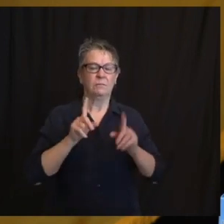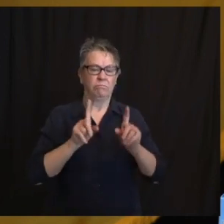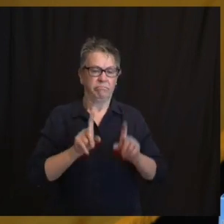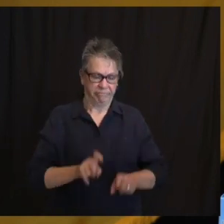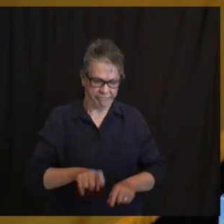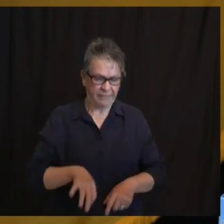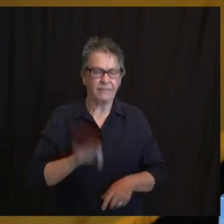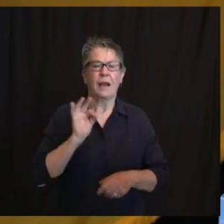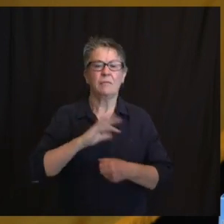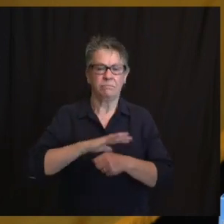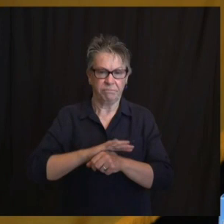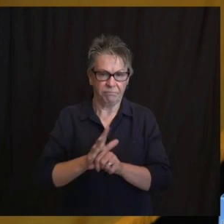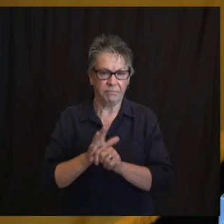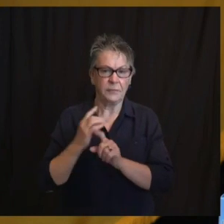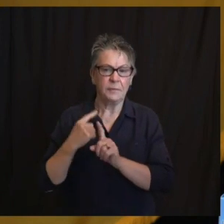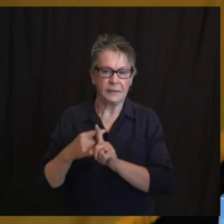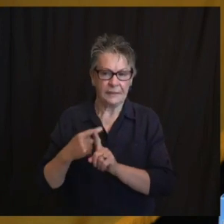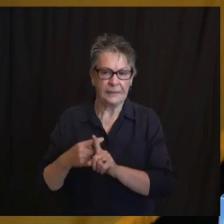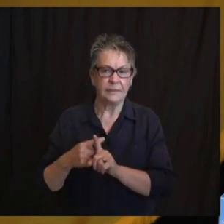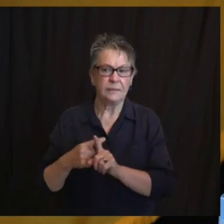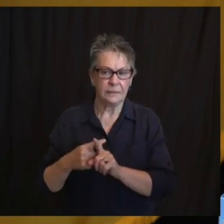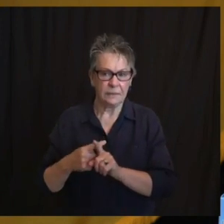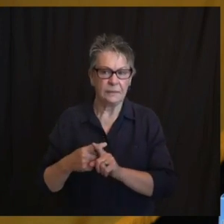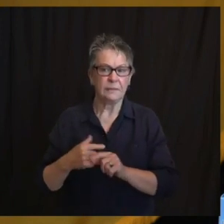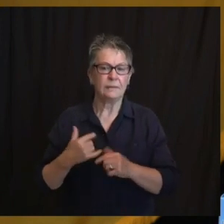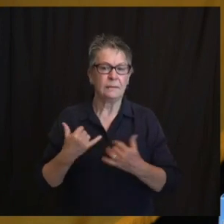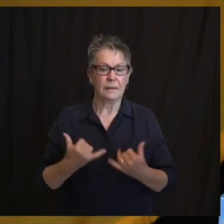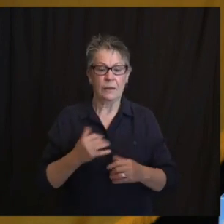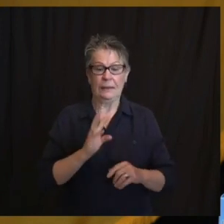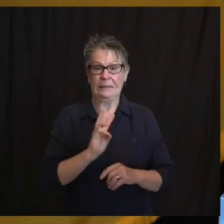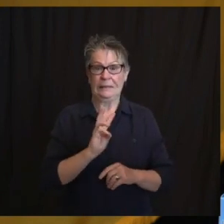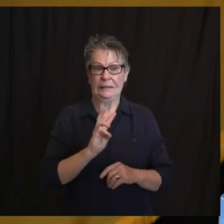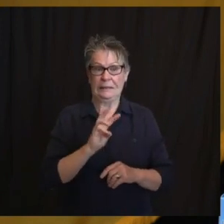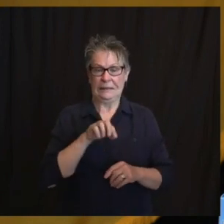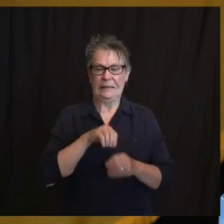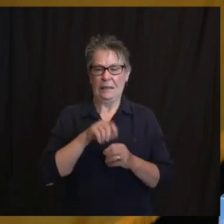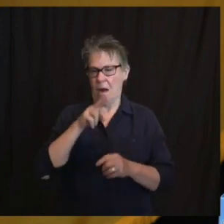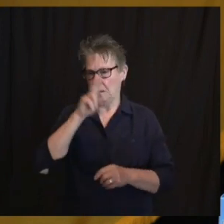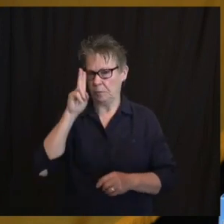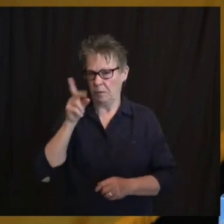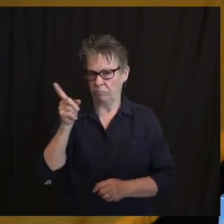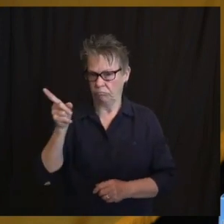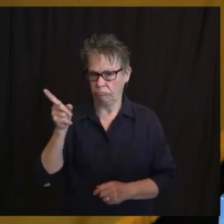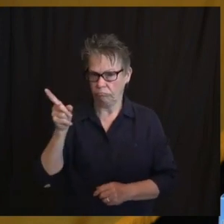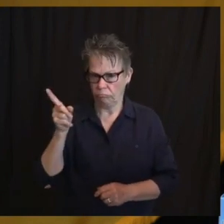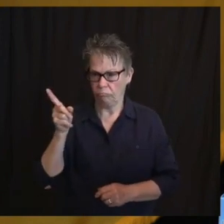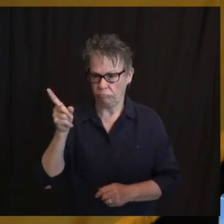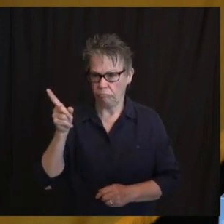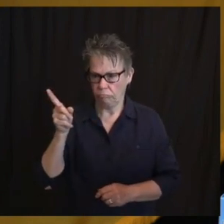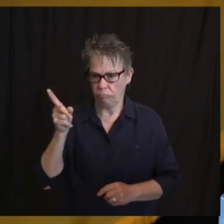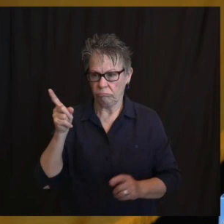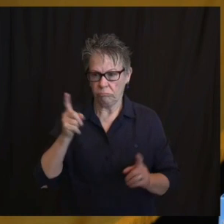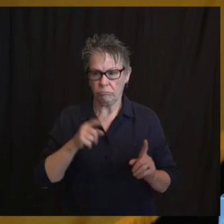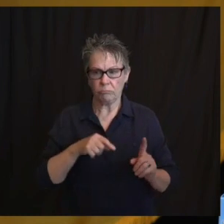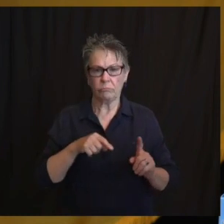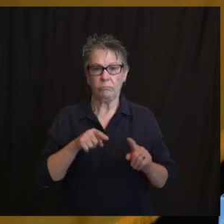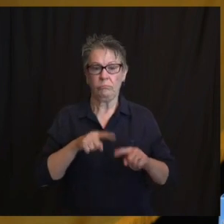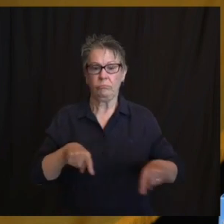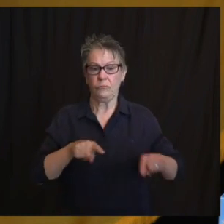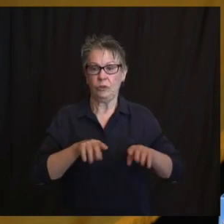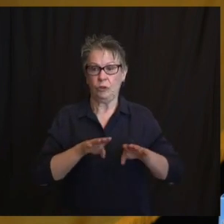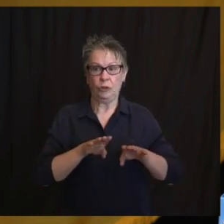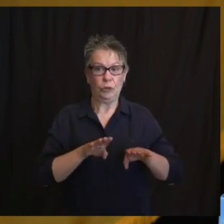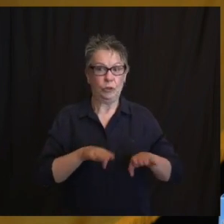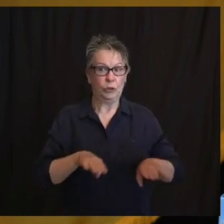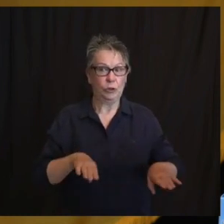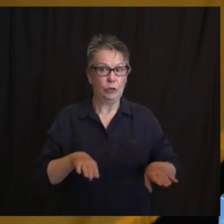hospitalized. The breakdown of race and ethnicity of these cases are white,